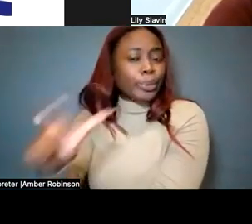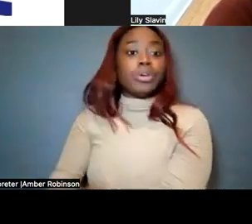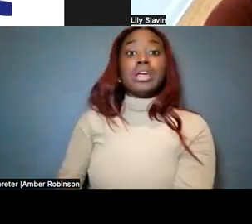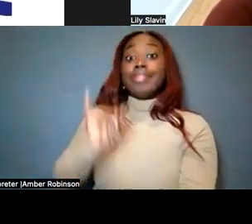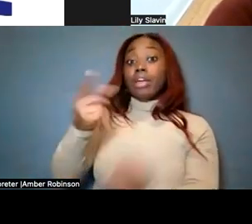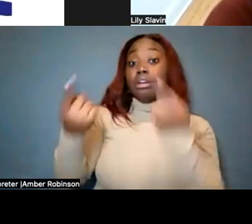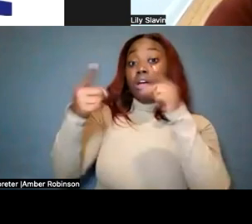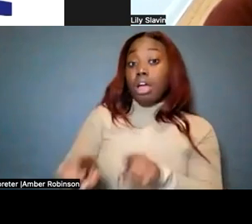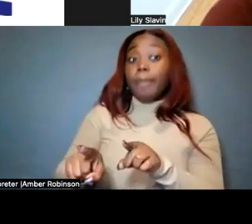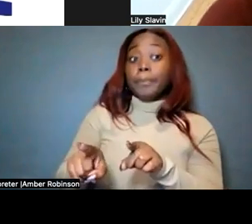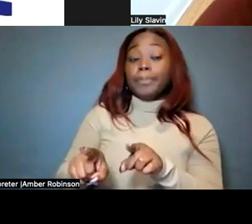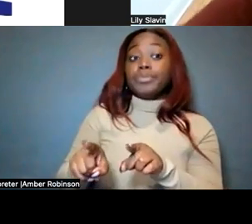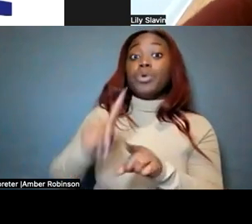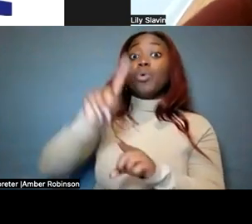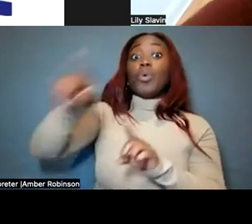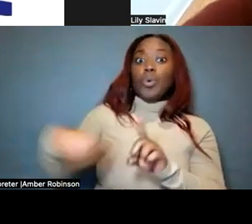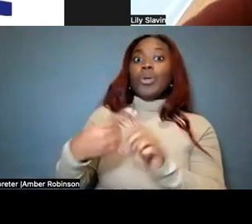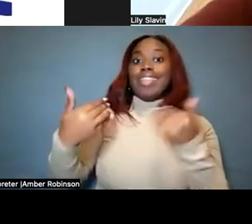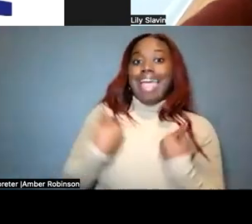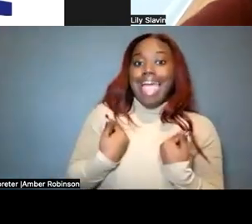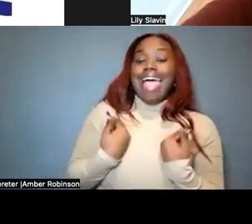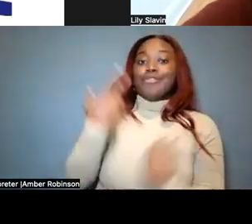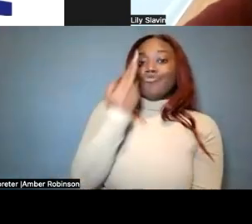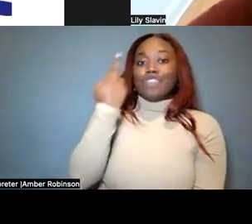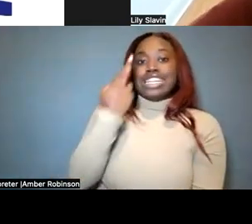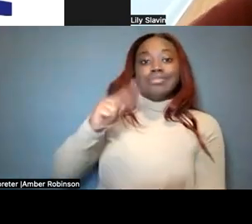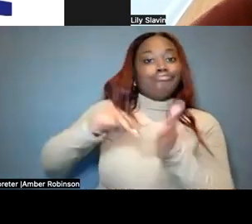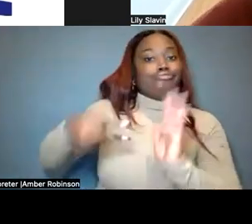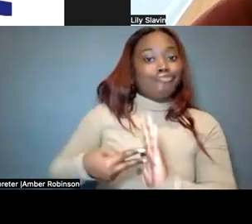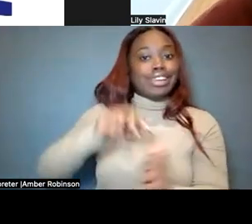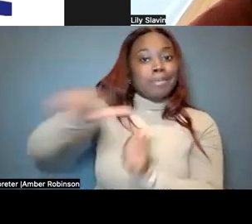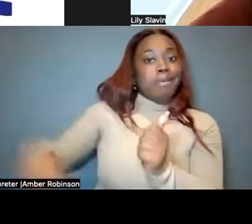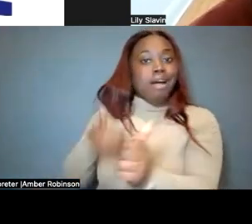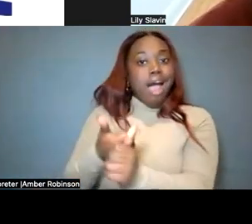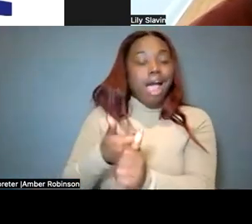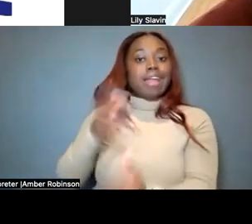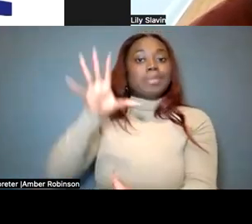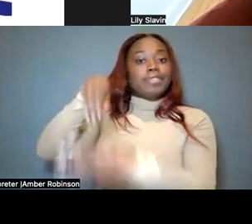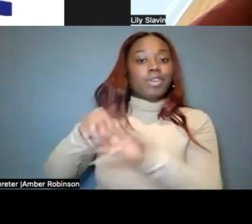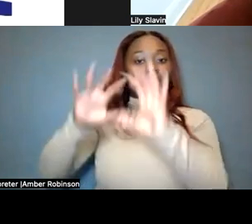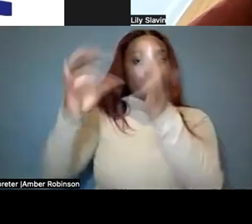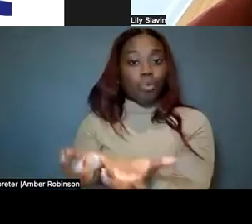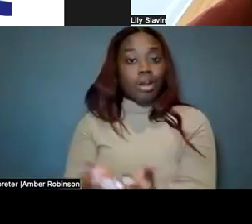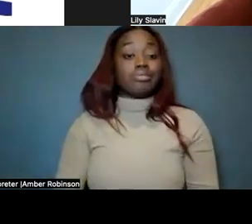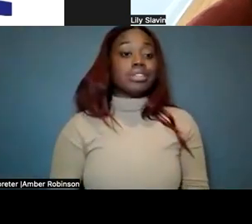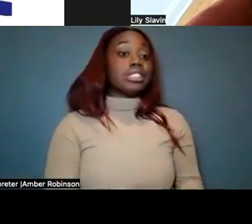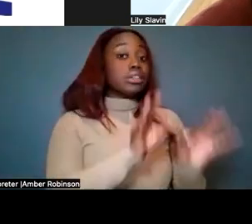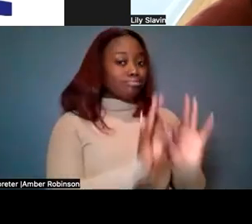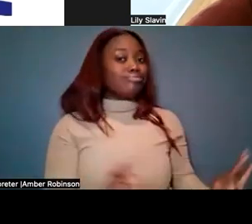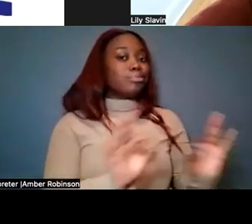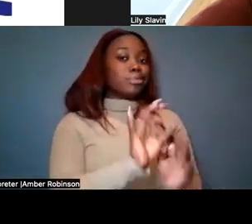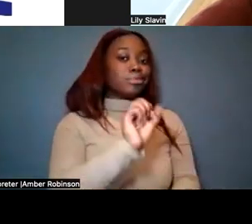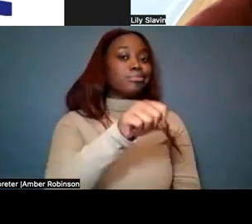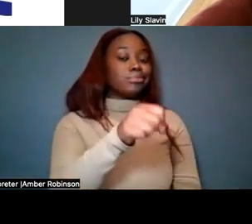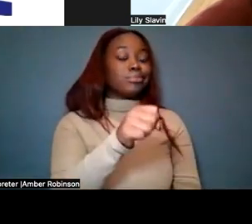happen when they have a reason to be in the world. Yeah, that's so important. And I'm curious, do you